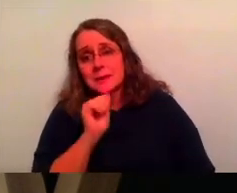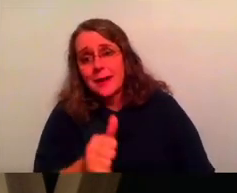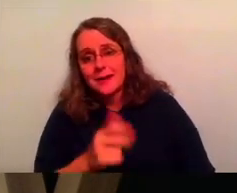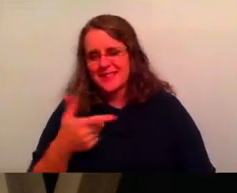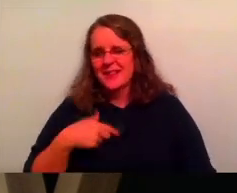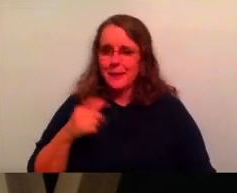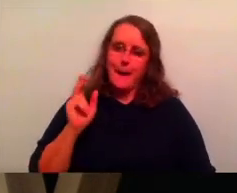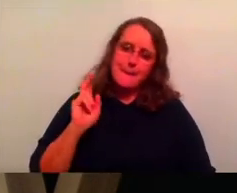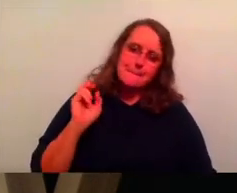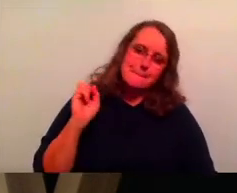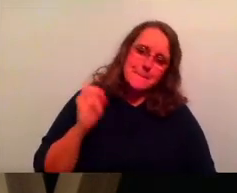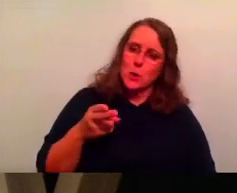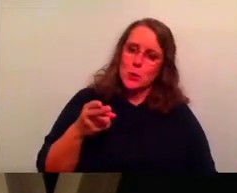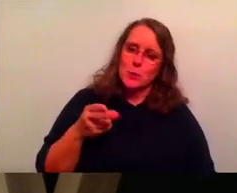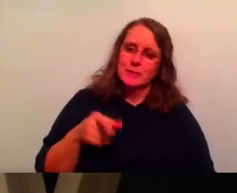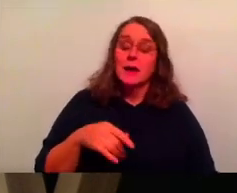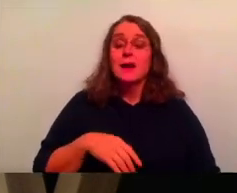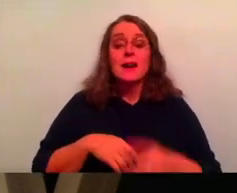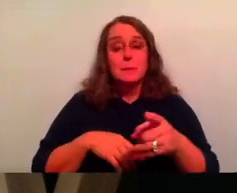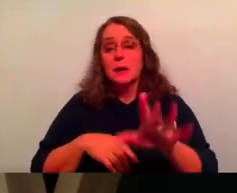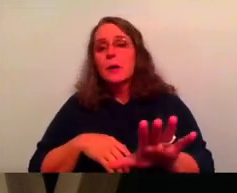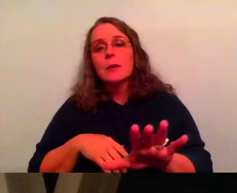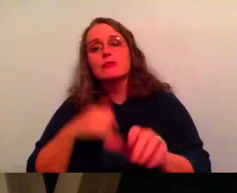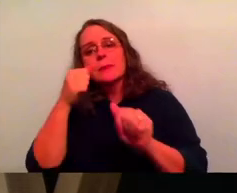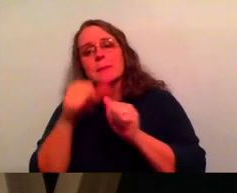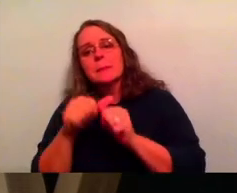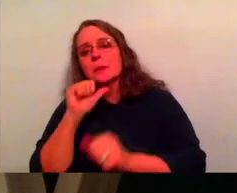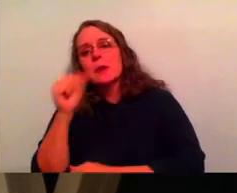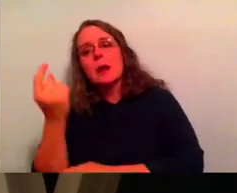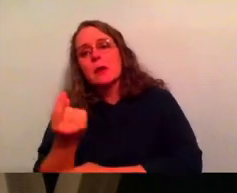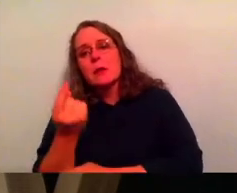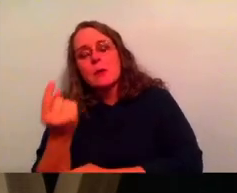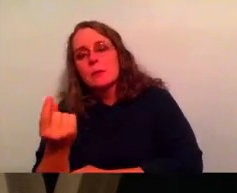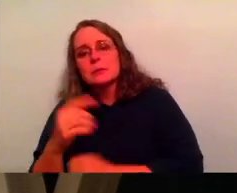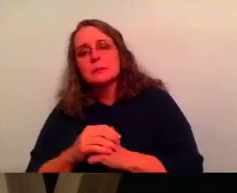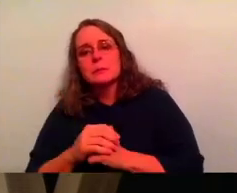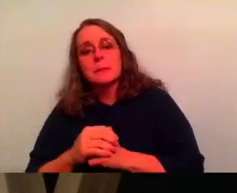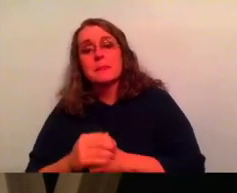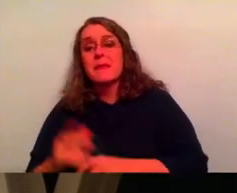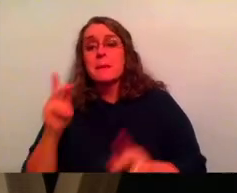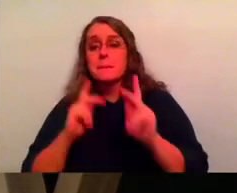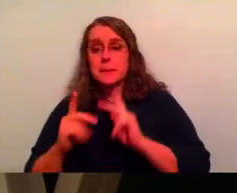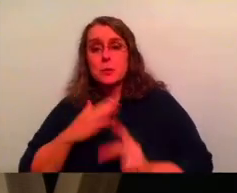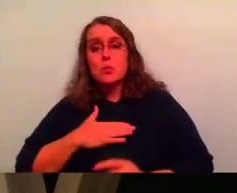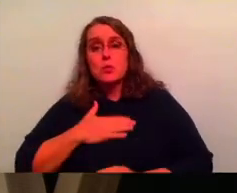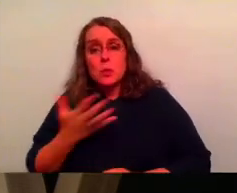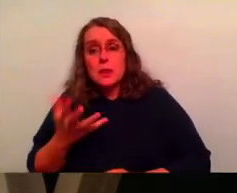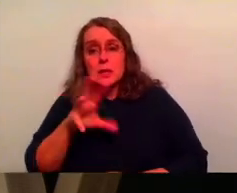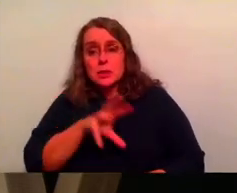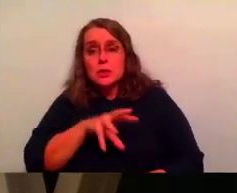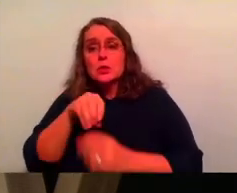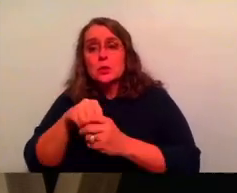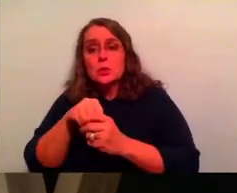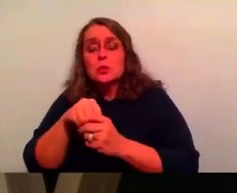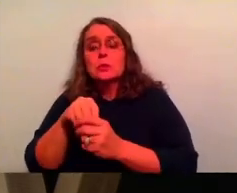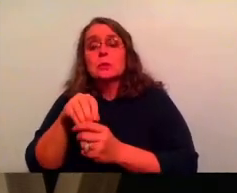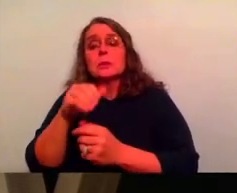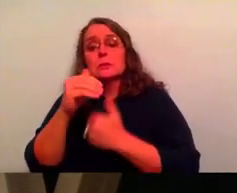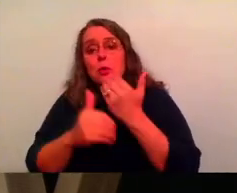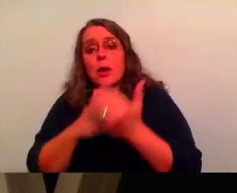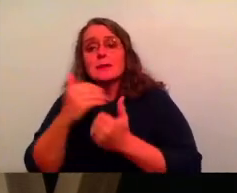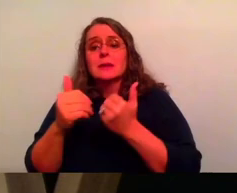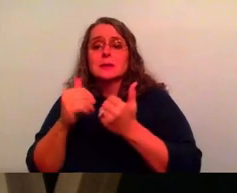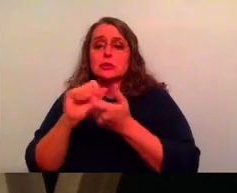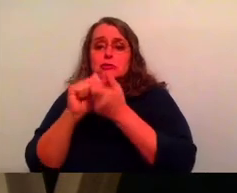No, but you are not alone. There are people who are willing to be a part of this process with you, this transformation with you.